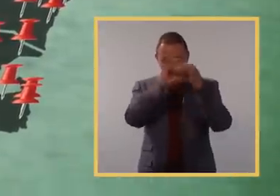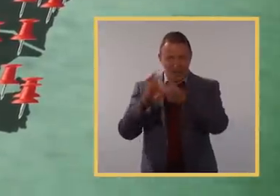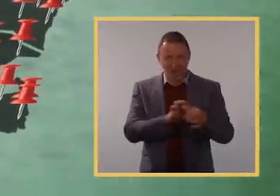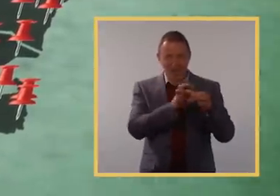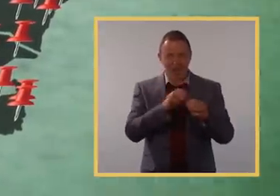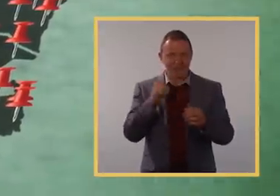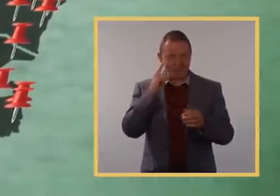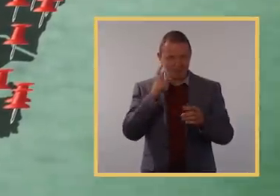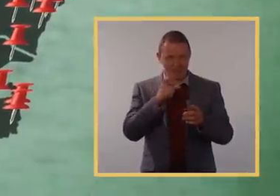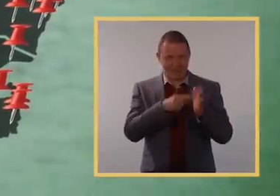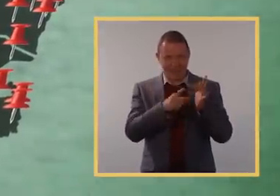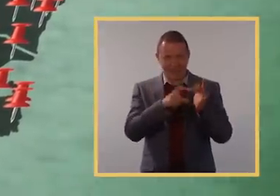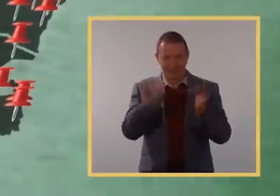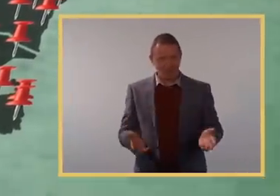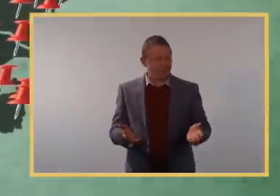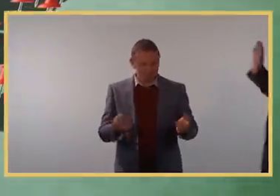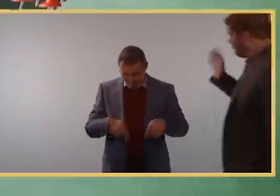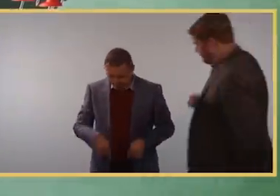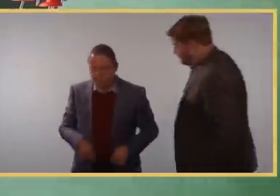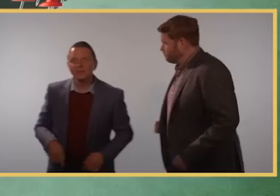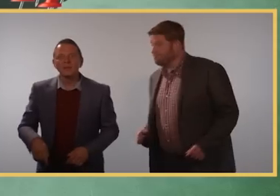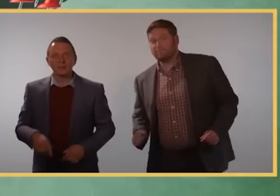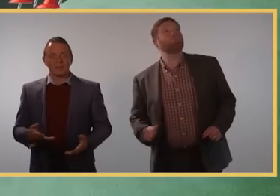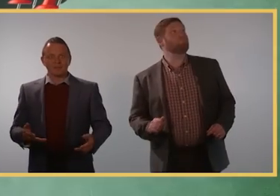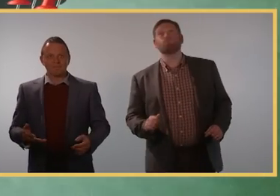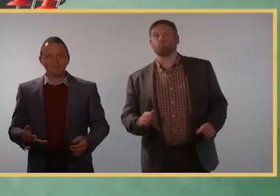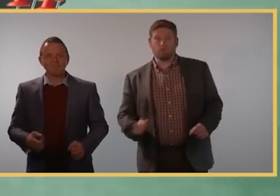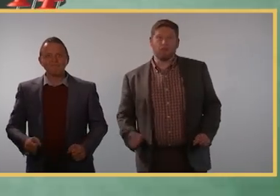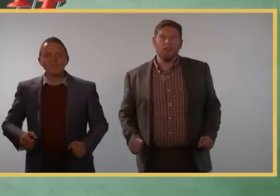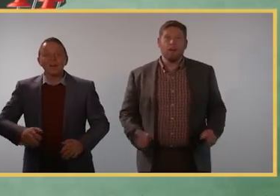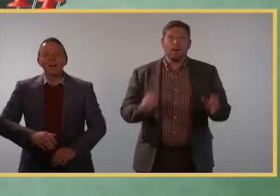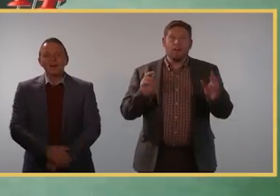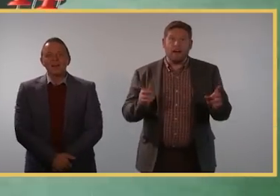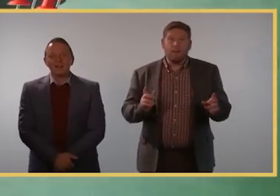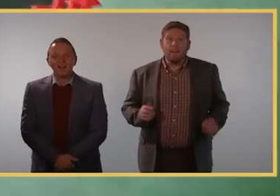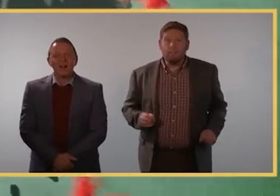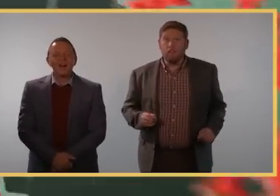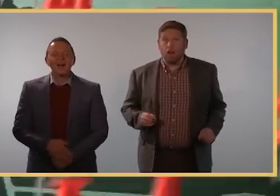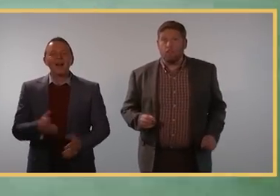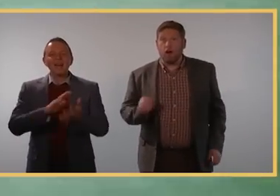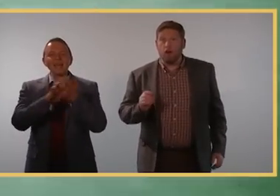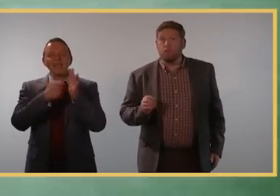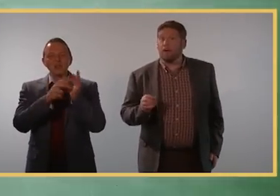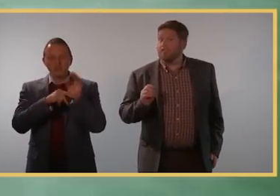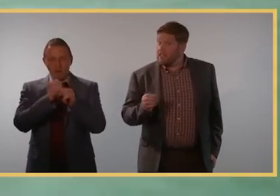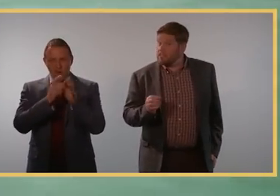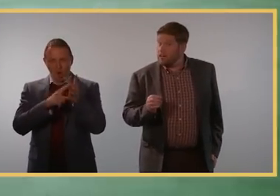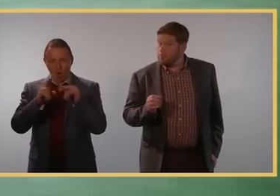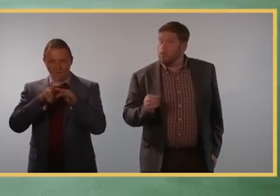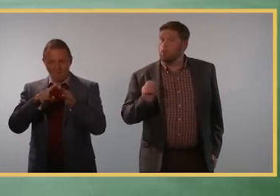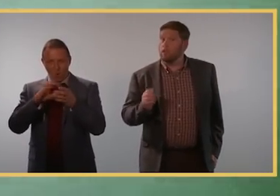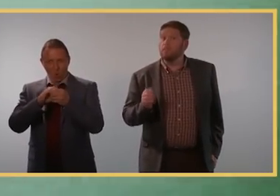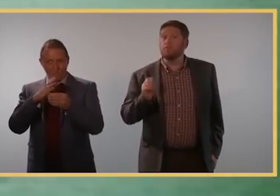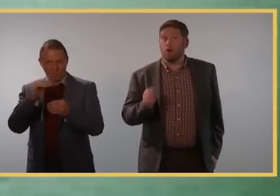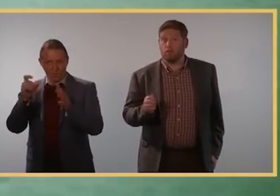How come he gets to be on screen? Hello. Hmm. Now, Hearing Life are owned by Danish